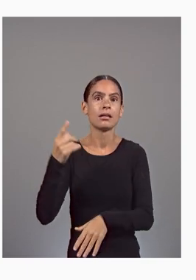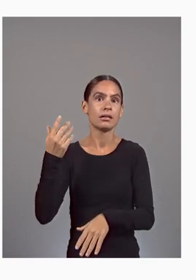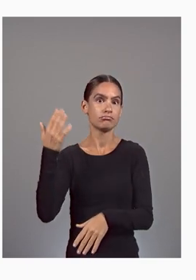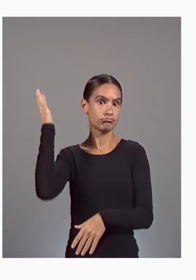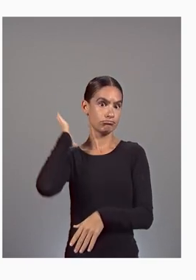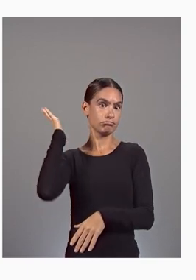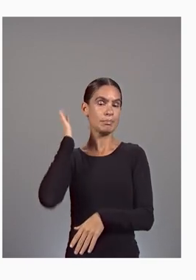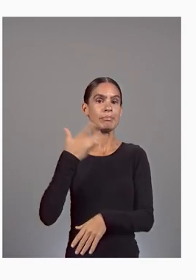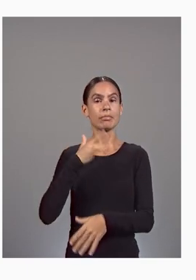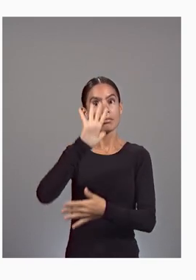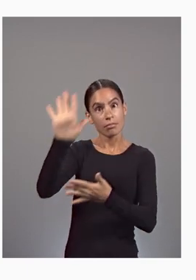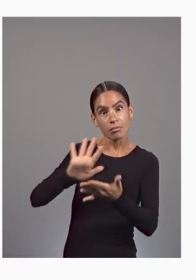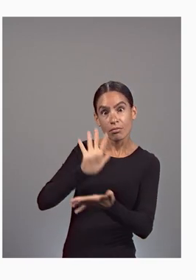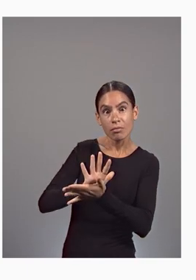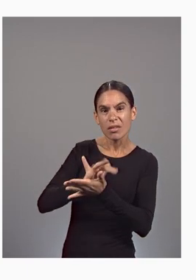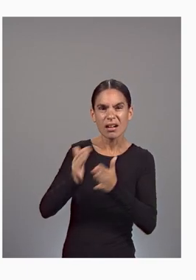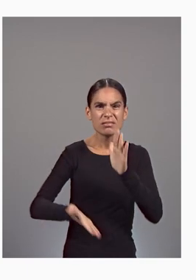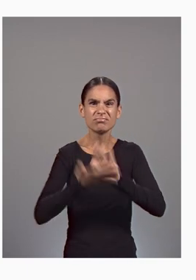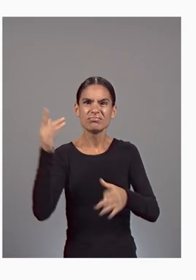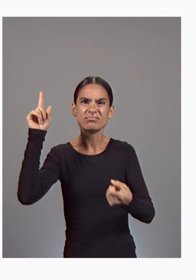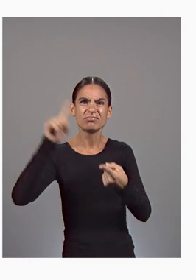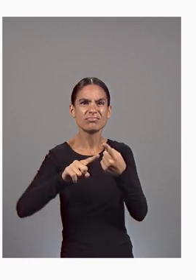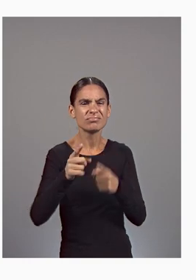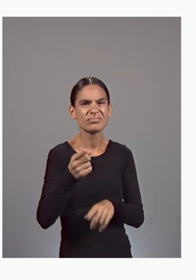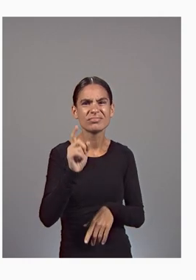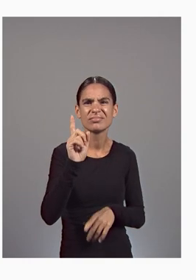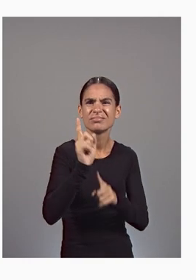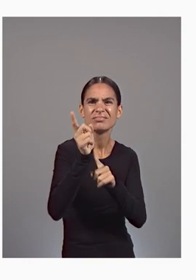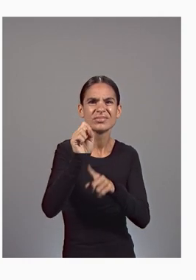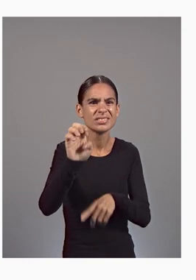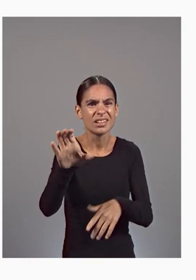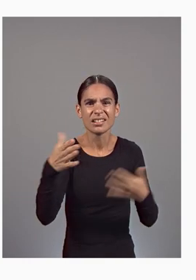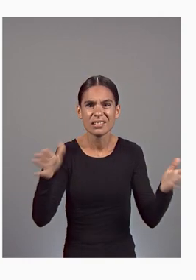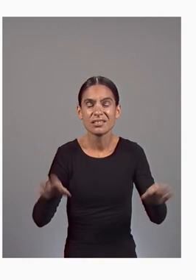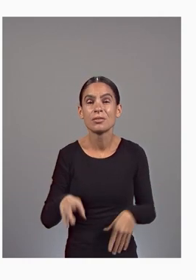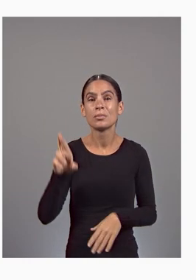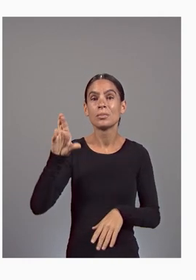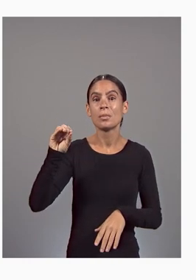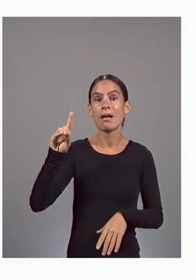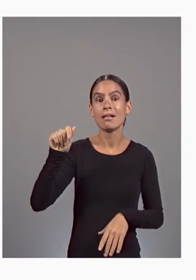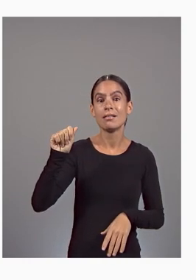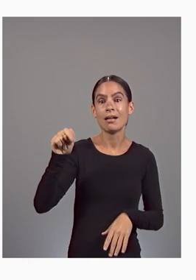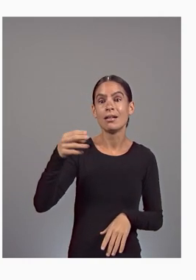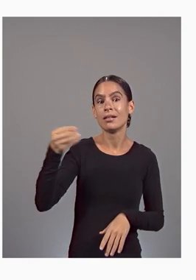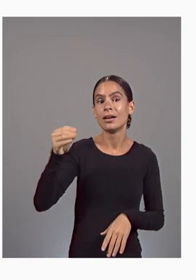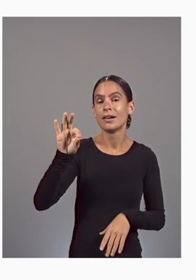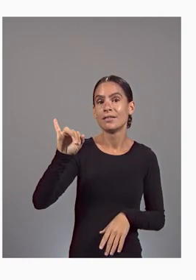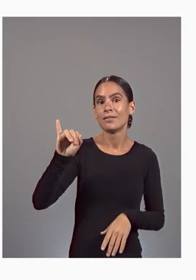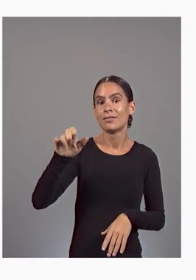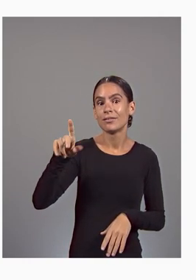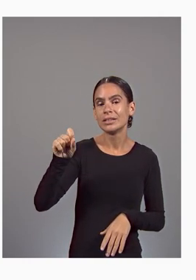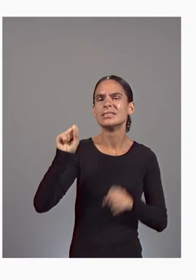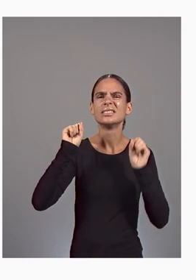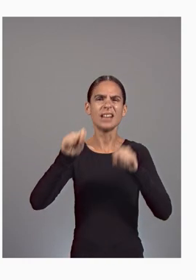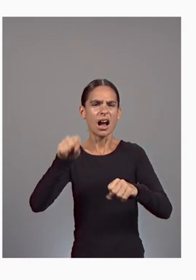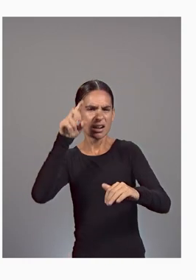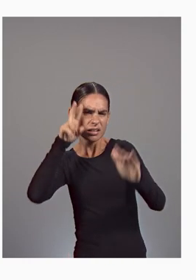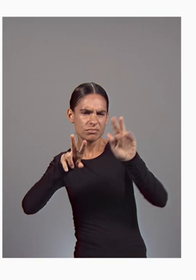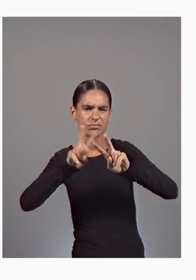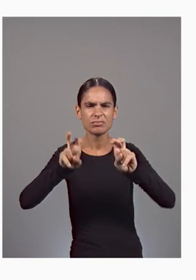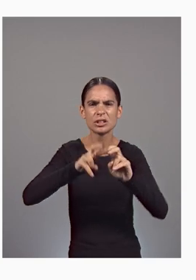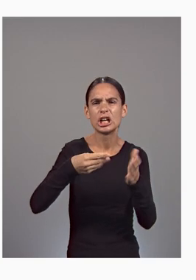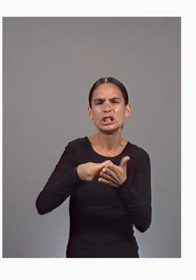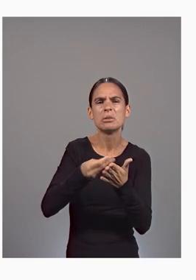seconds. Rodan and Fields can now analyze shopping behavior and forecast their sales more accurately.